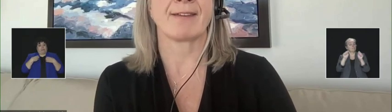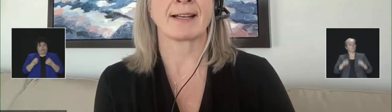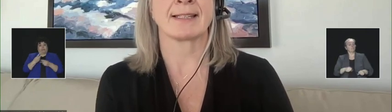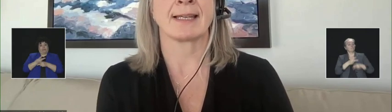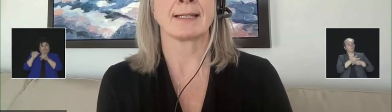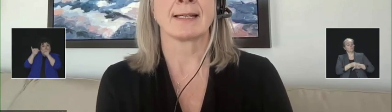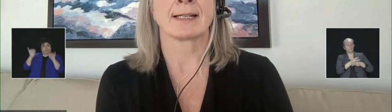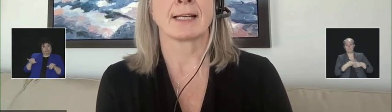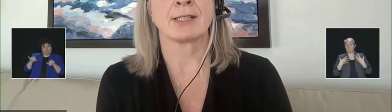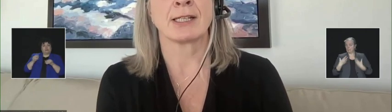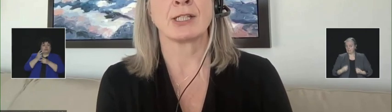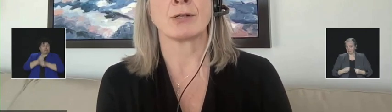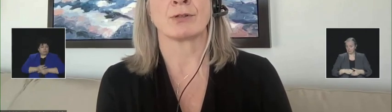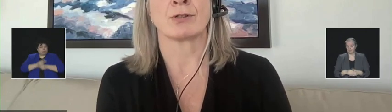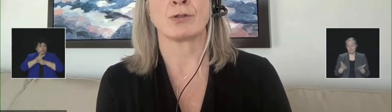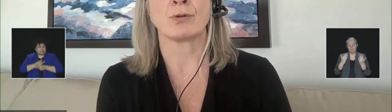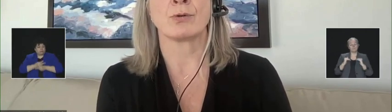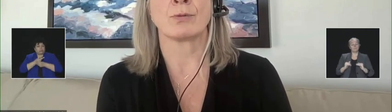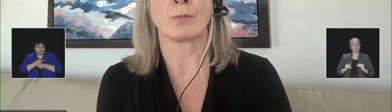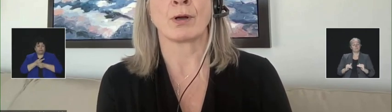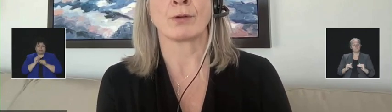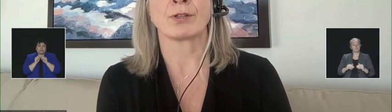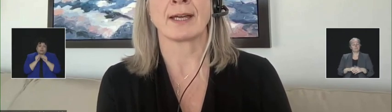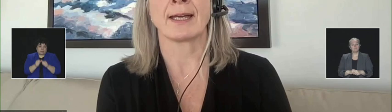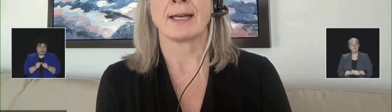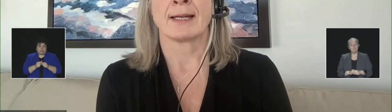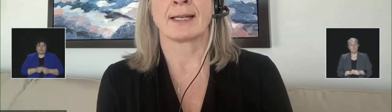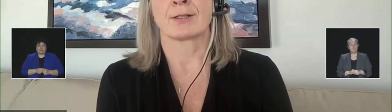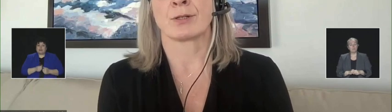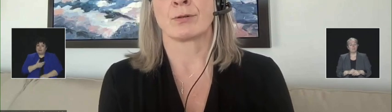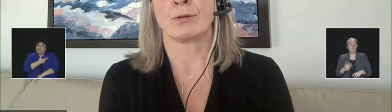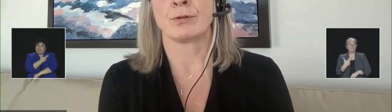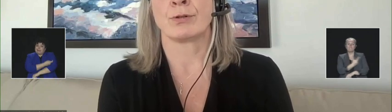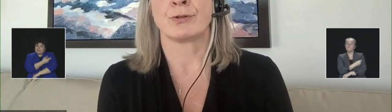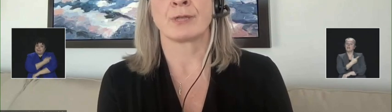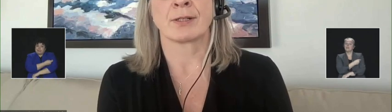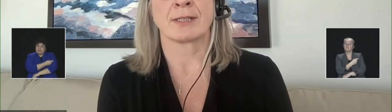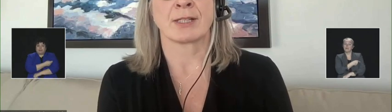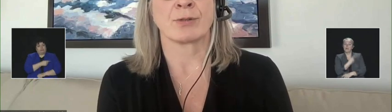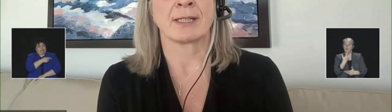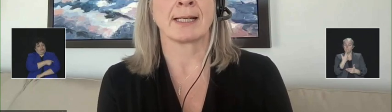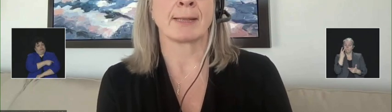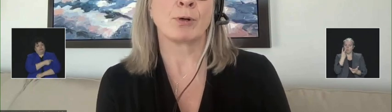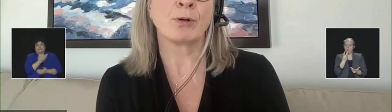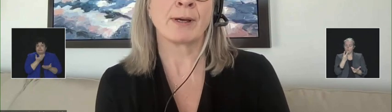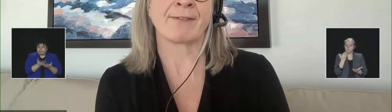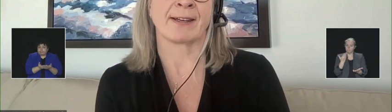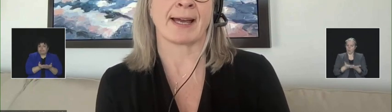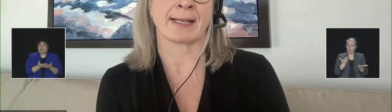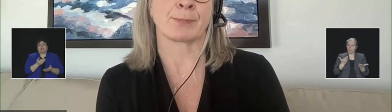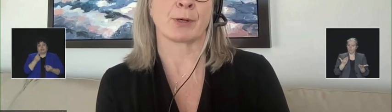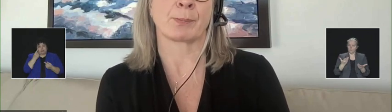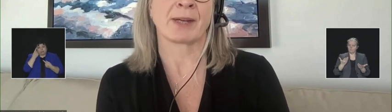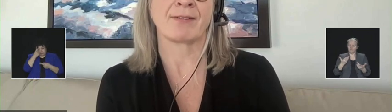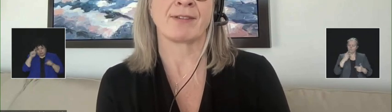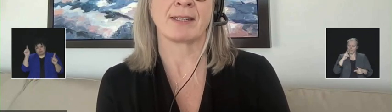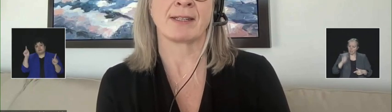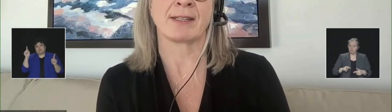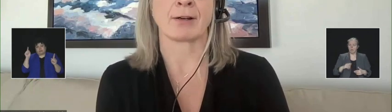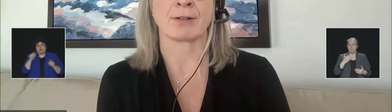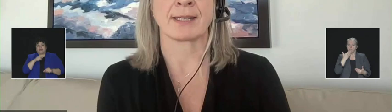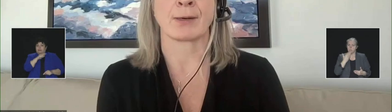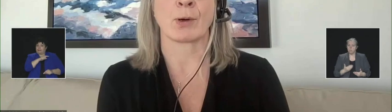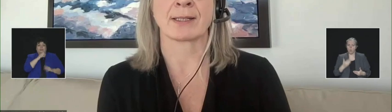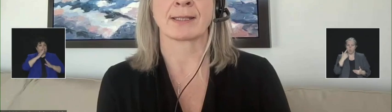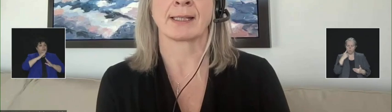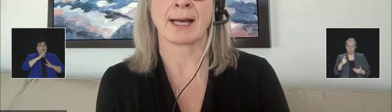The vaccines continue to show us that they are one of the most effective tools to prevent